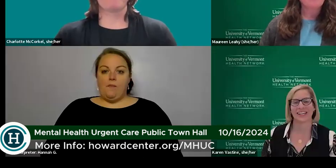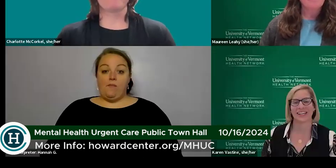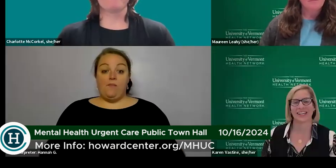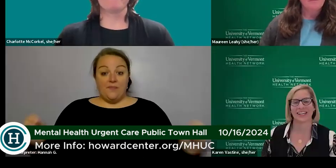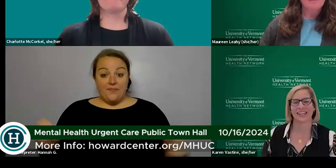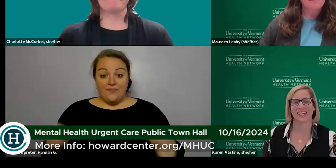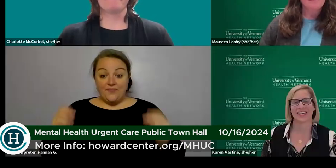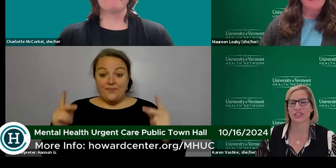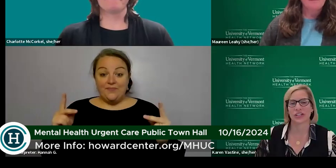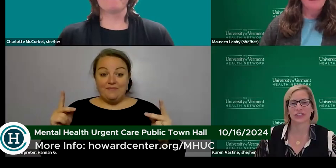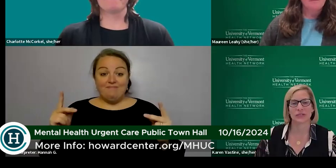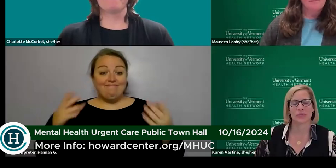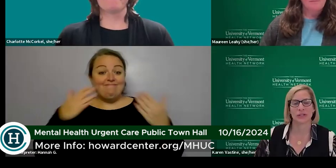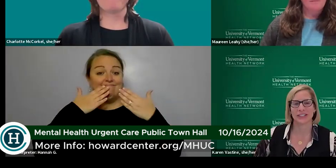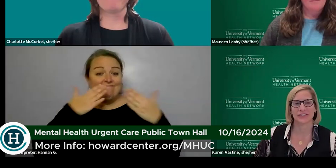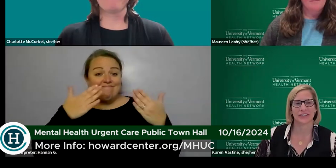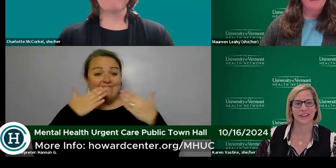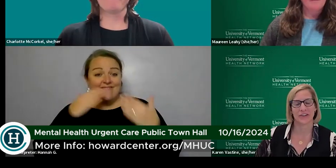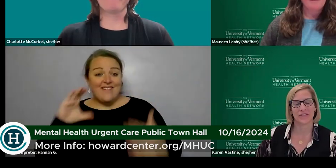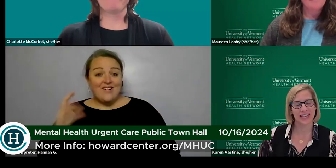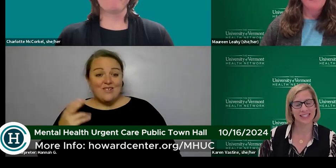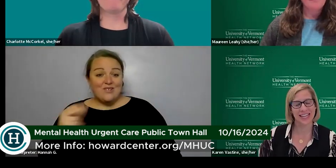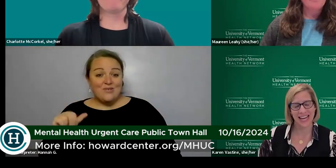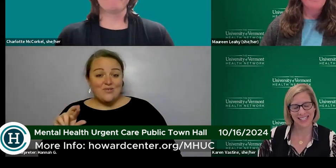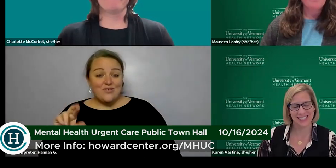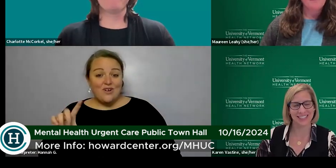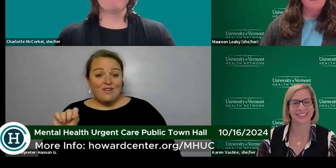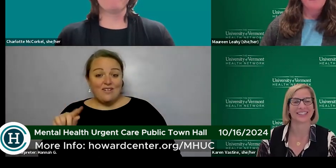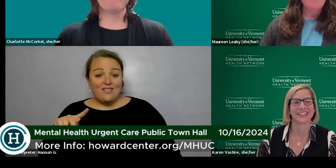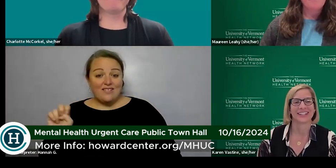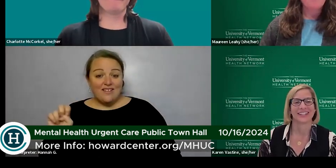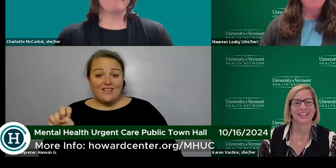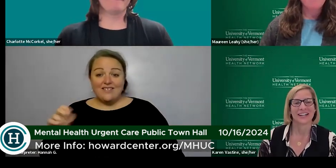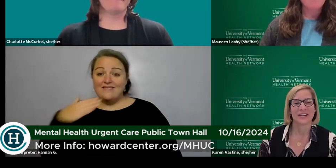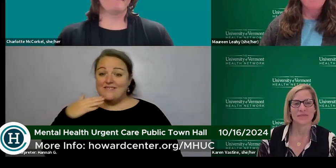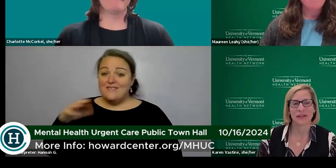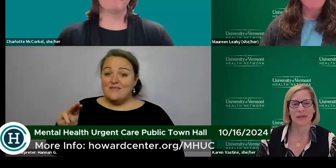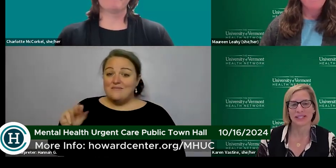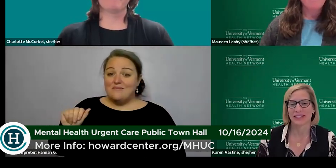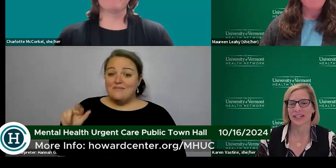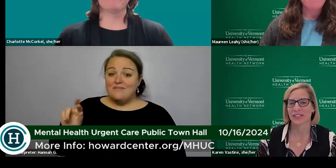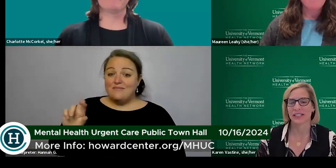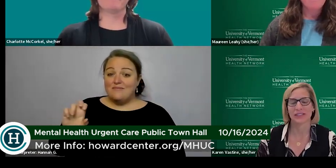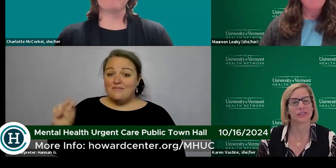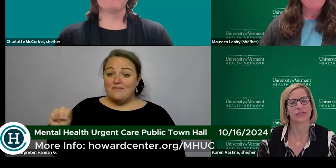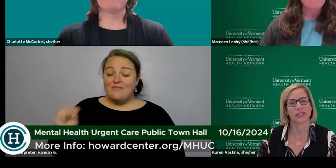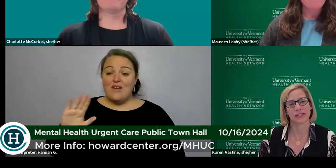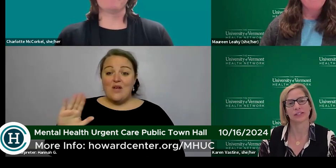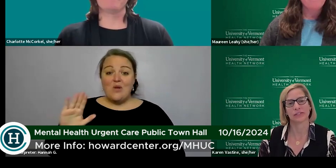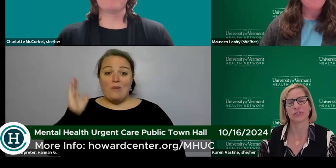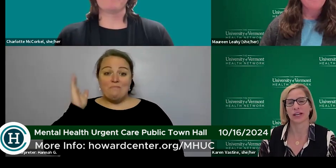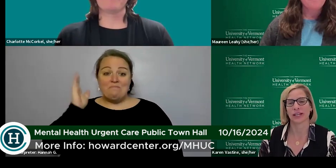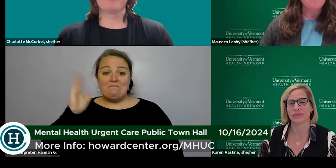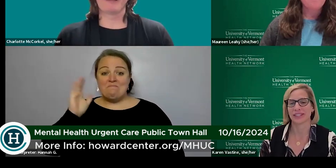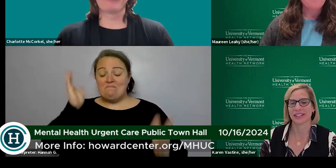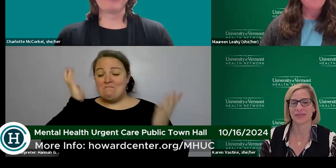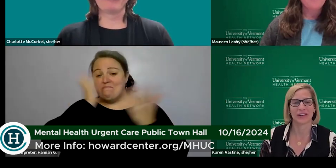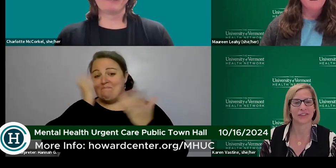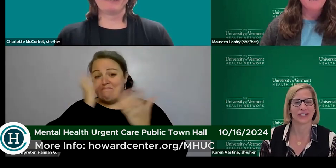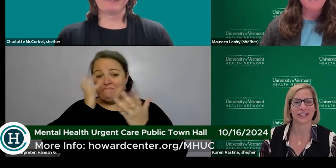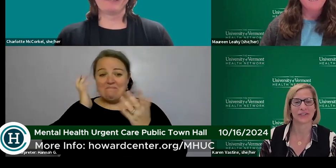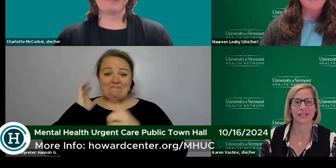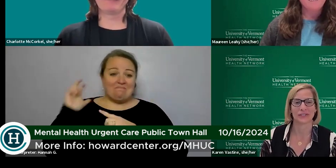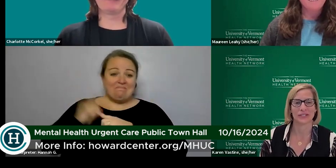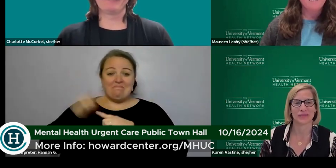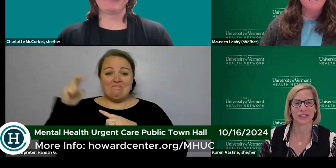okay thank you so much charlotte and maureen for your fantastic um presentation even though i've seen it a few times